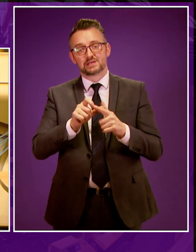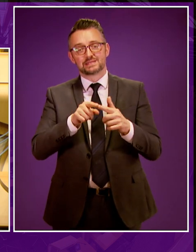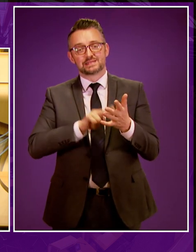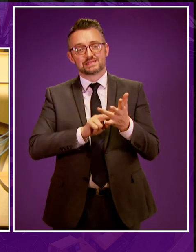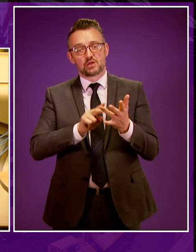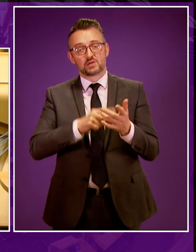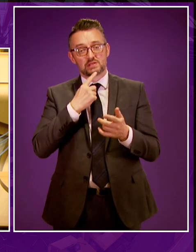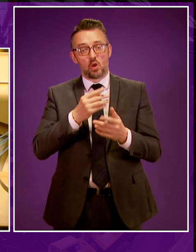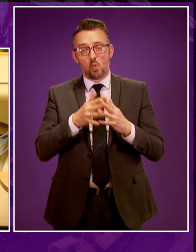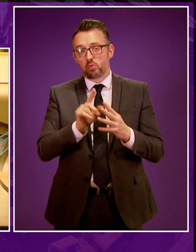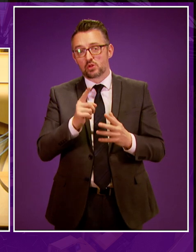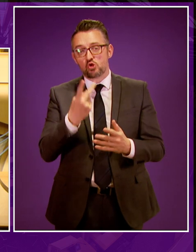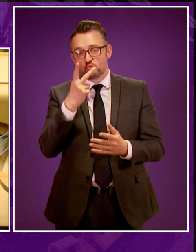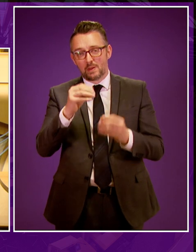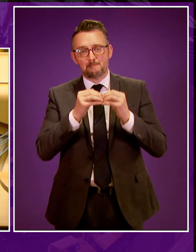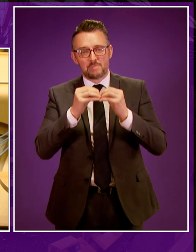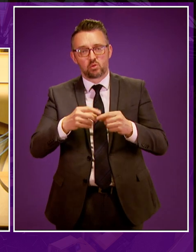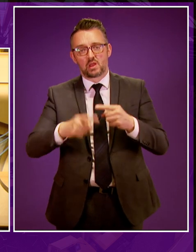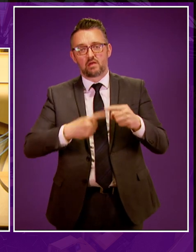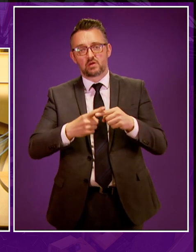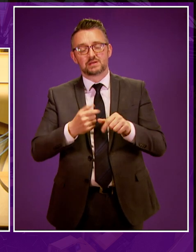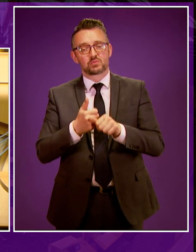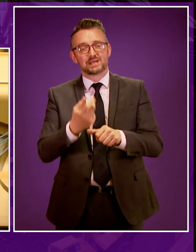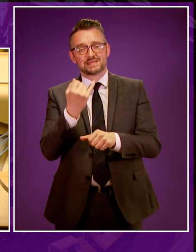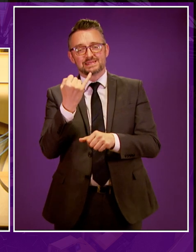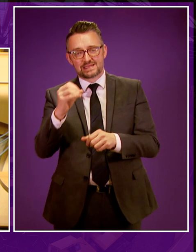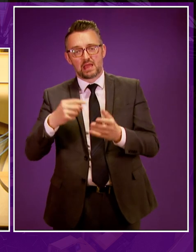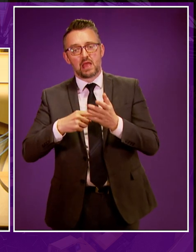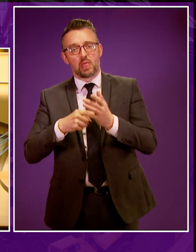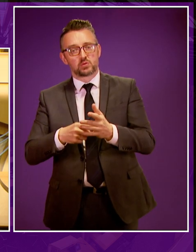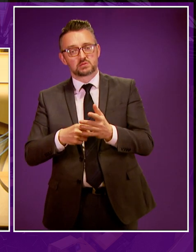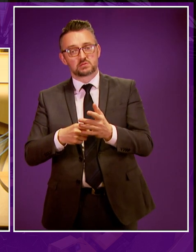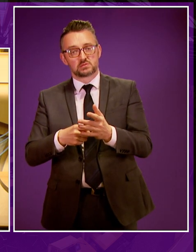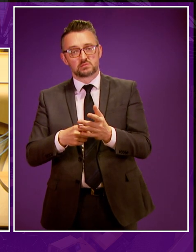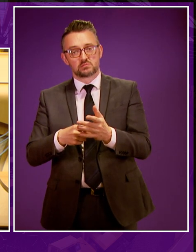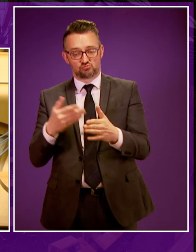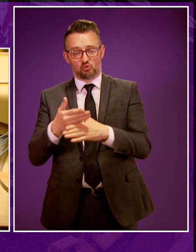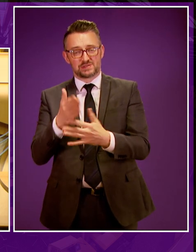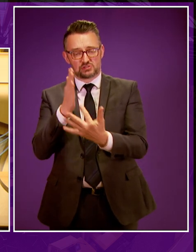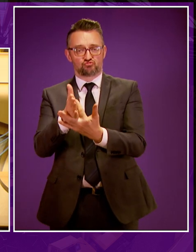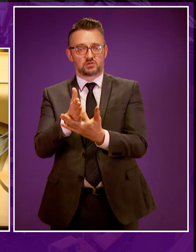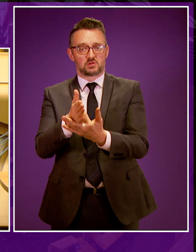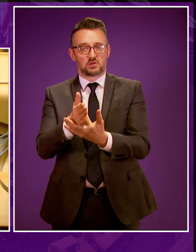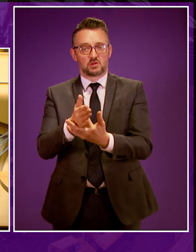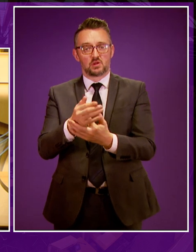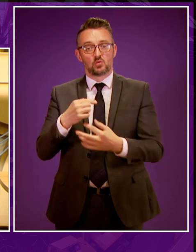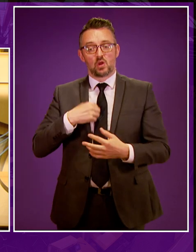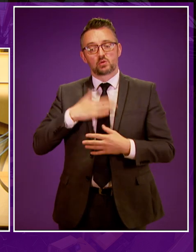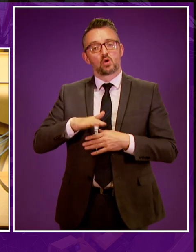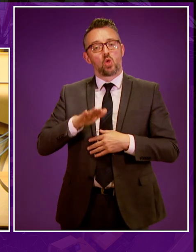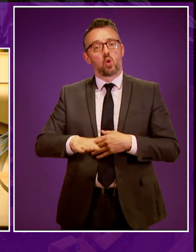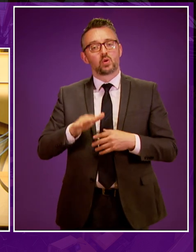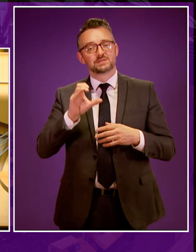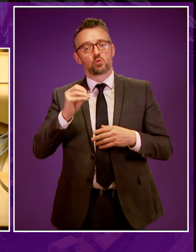£20 billion a year to our economy and supports 60,000 direct jobs? Because having committed ourselves to a low-carbon